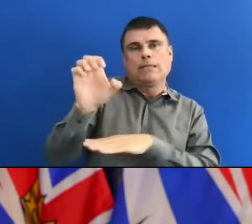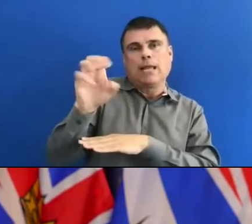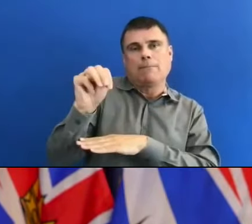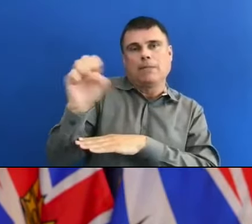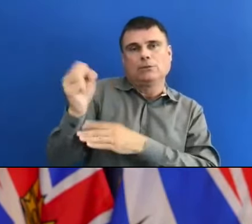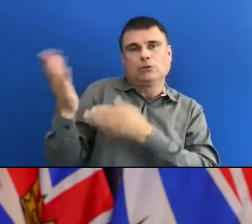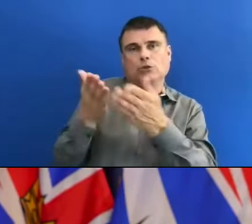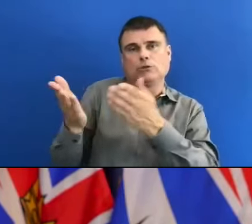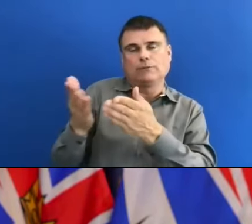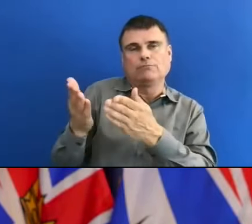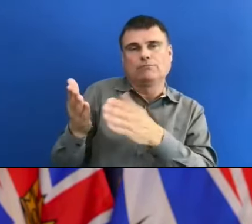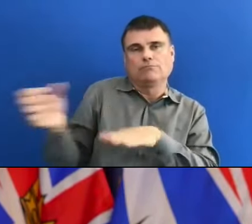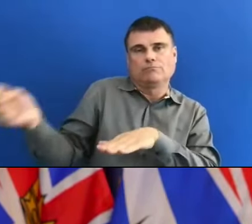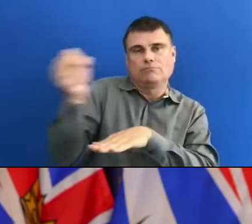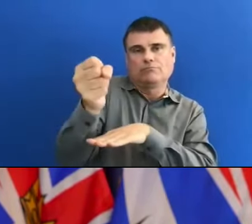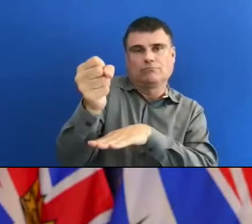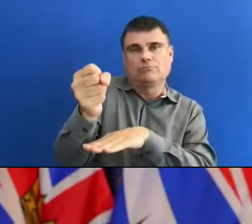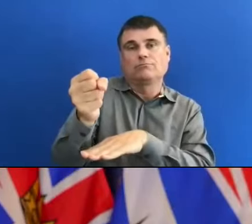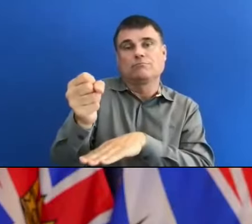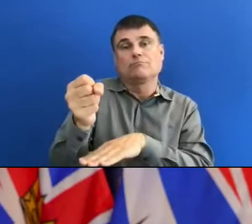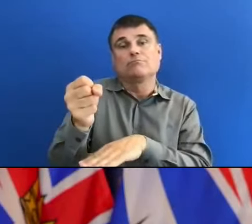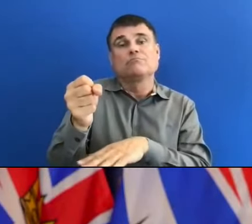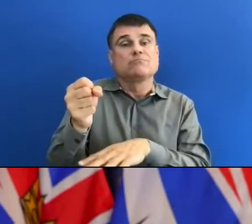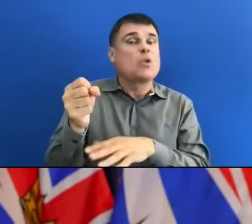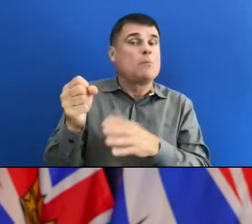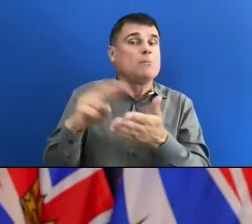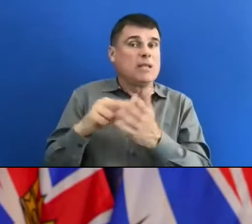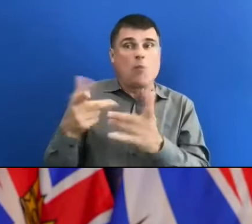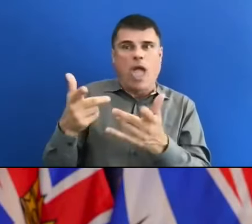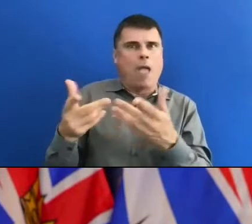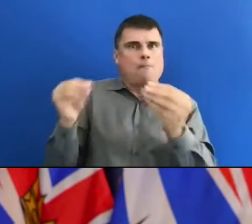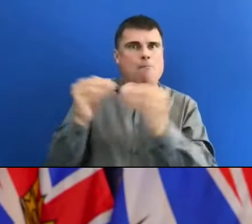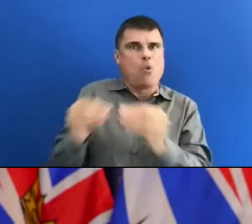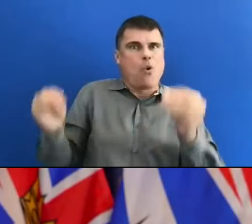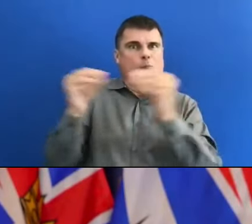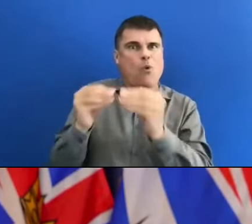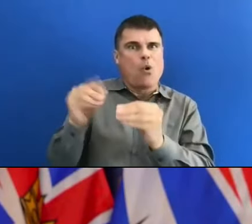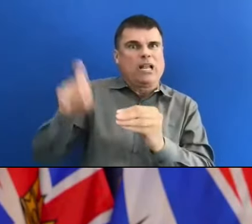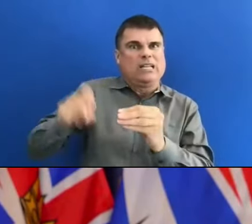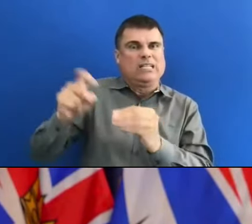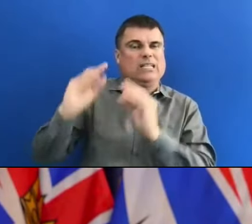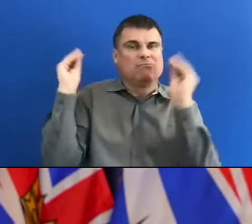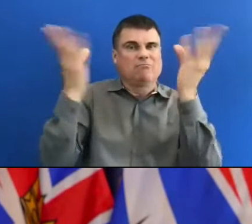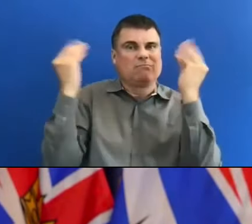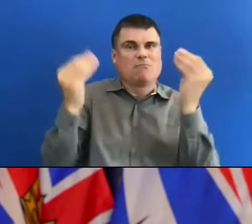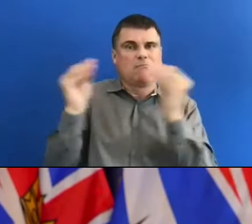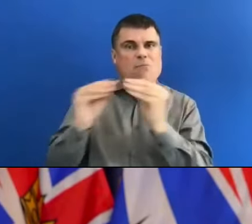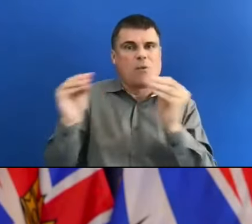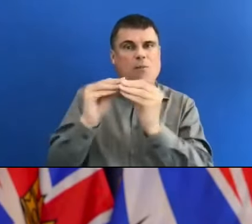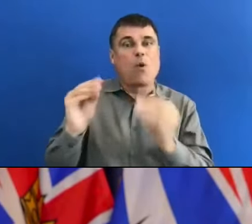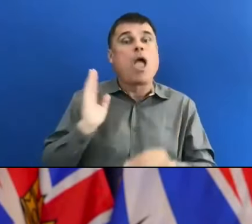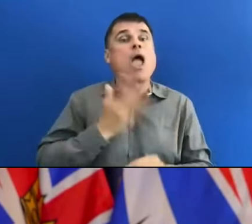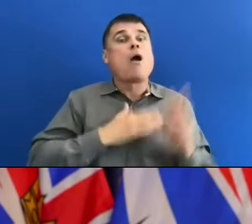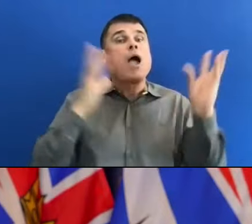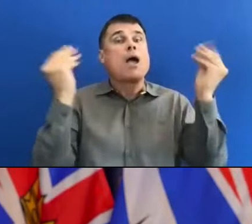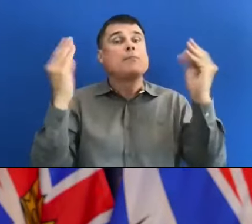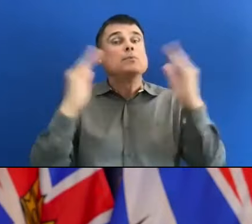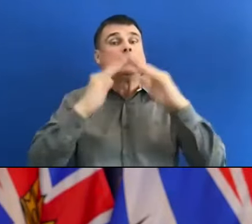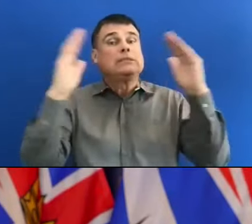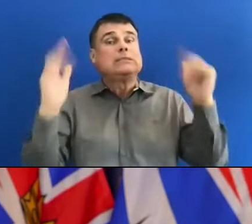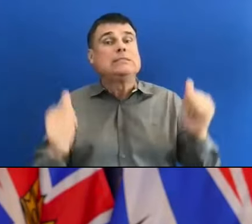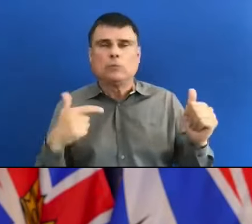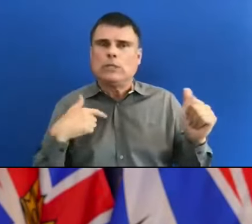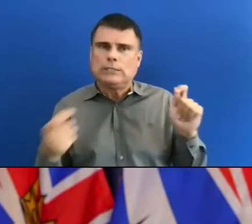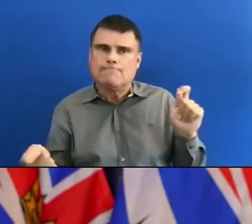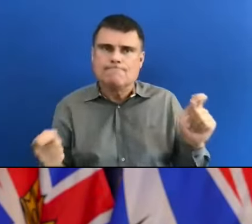years. And the reason why is we need to transform our ambulance system into what the demands